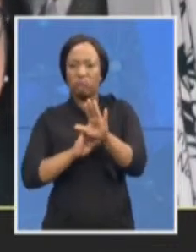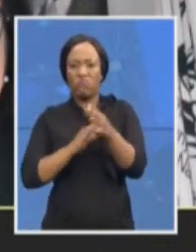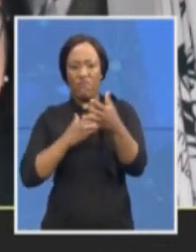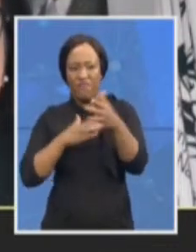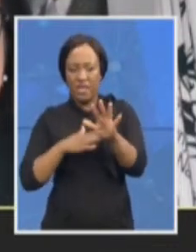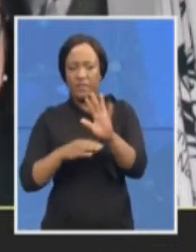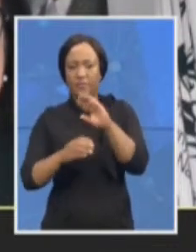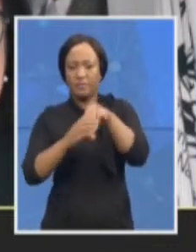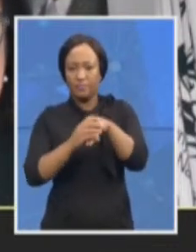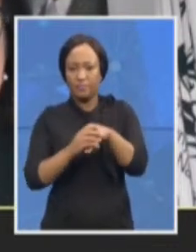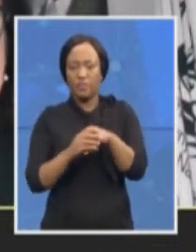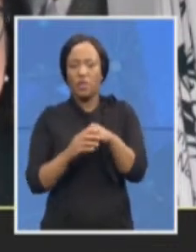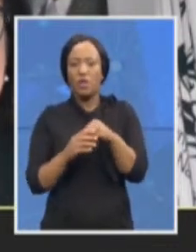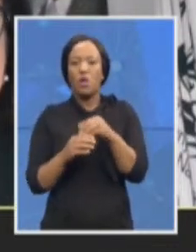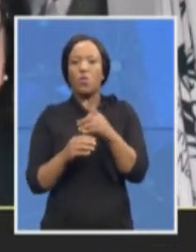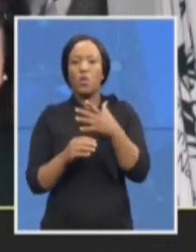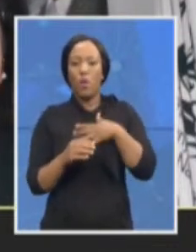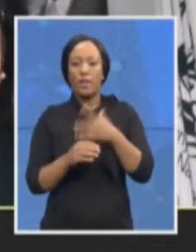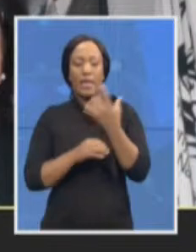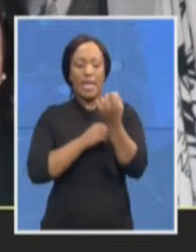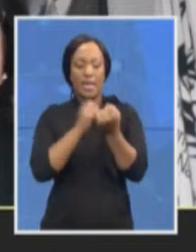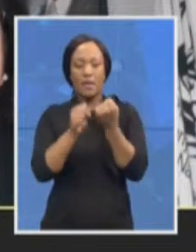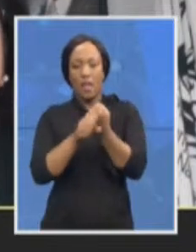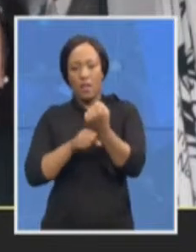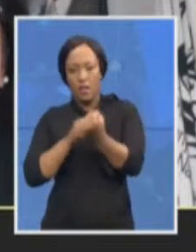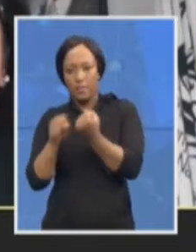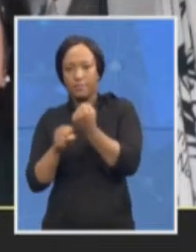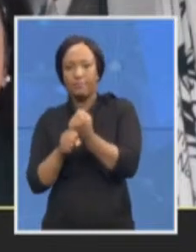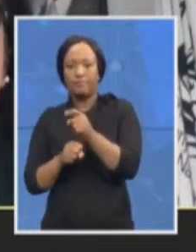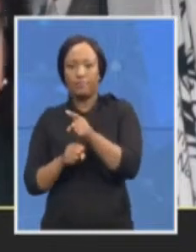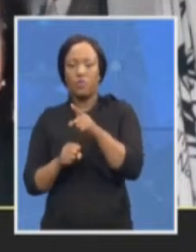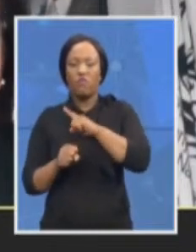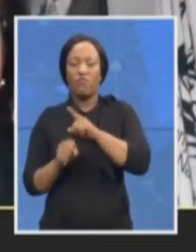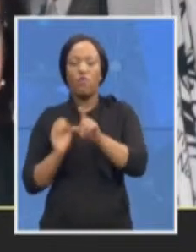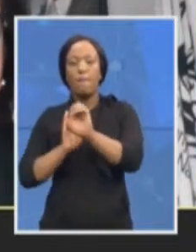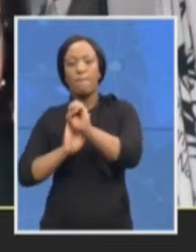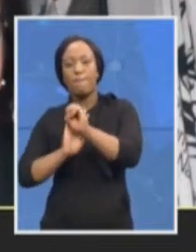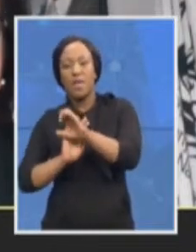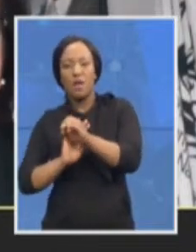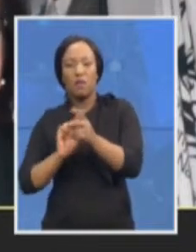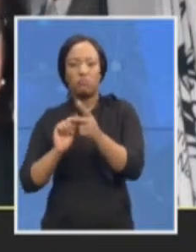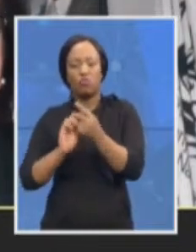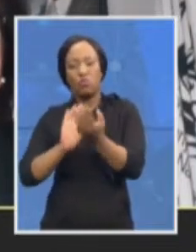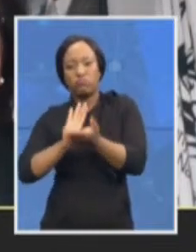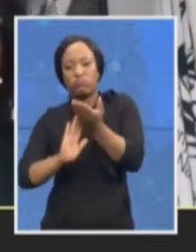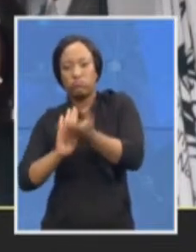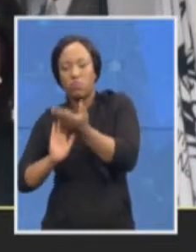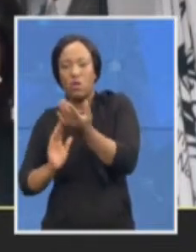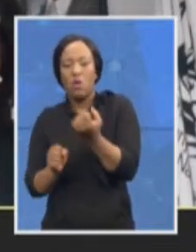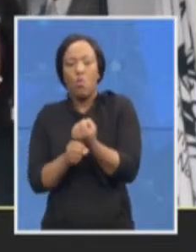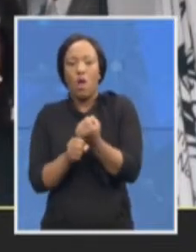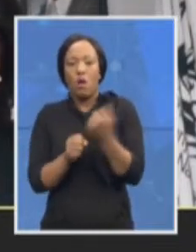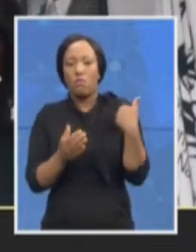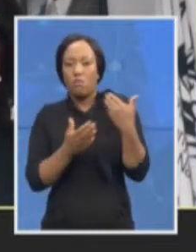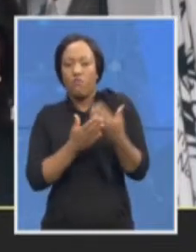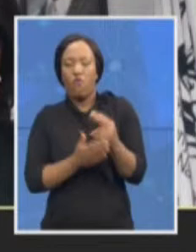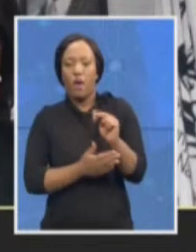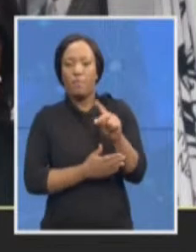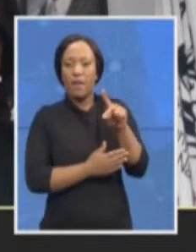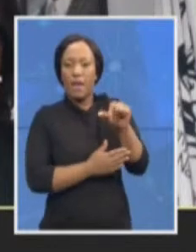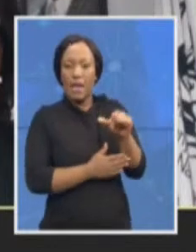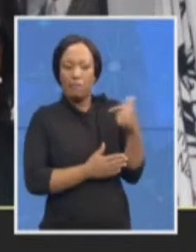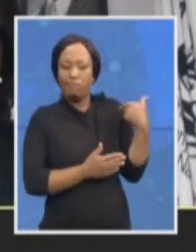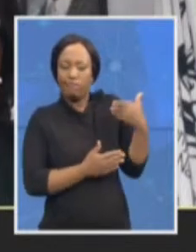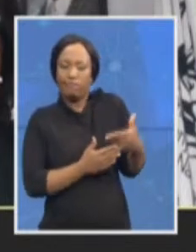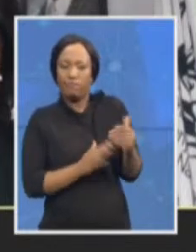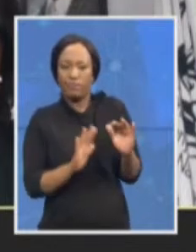engagements or roundtables with the media to update you on the work of the NPA. The first one was actually scheduled in